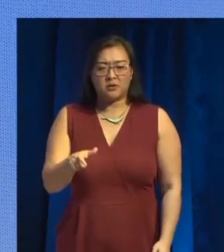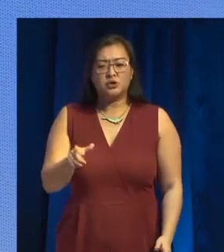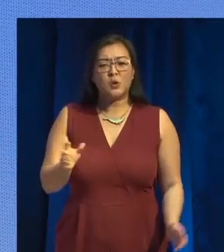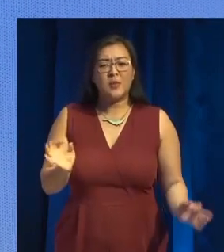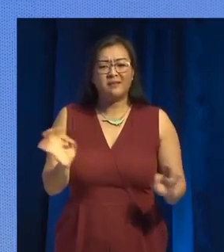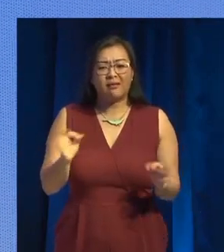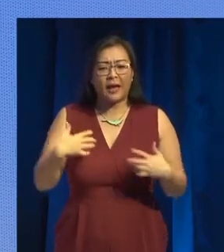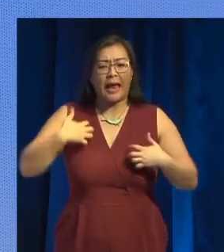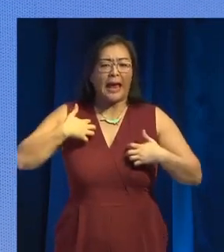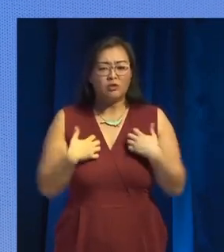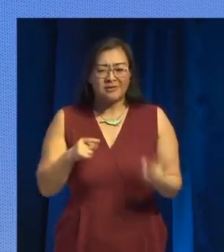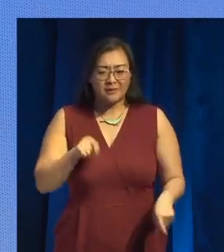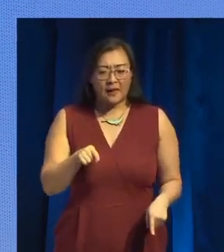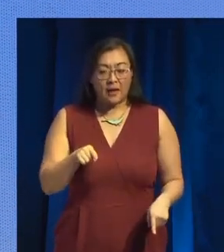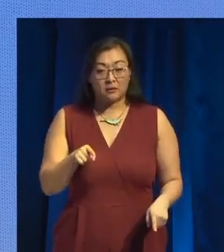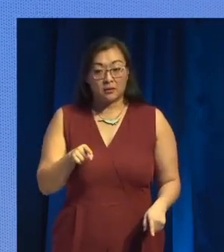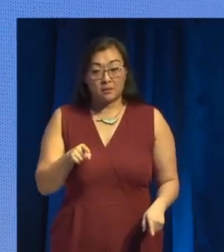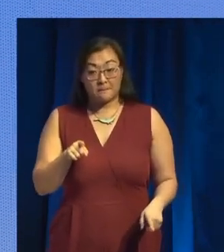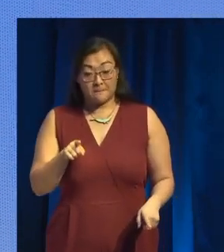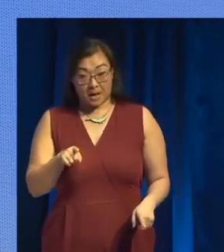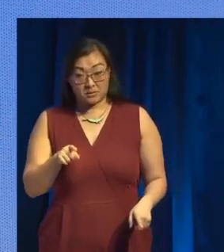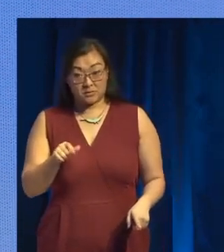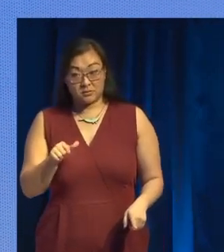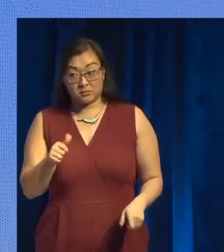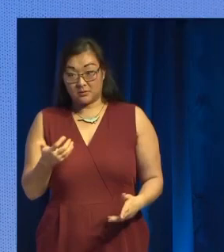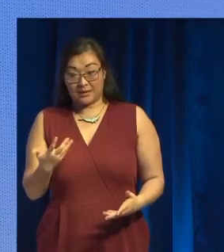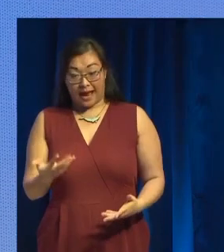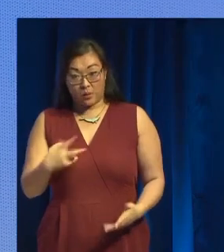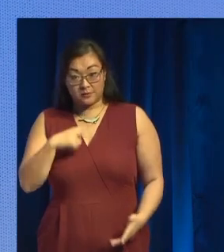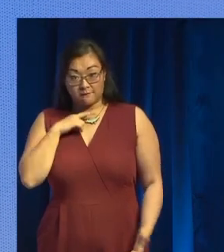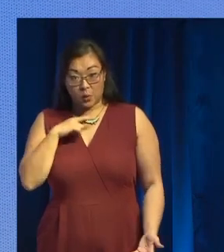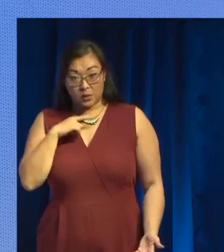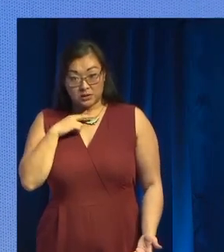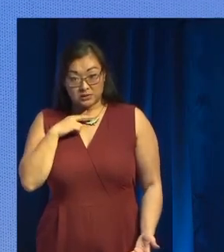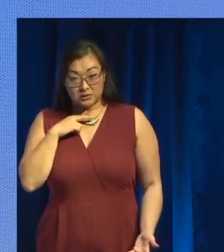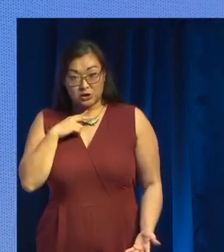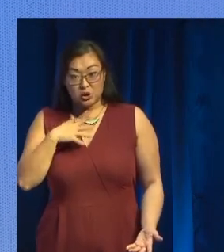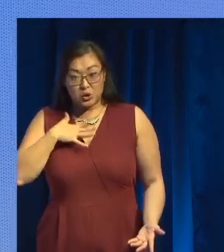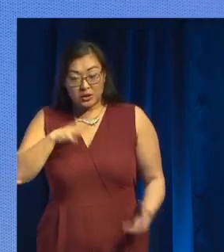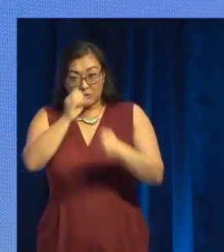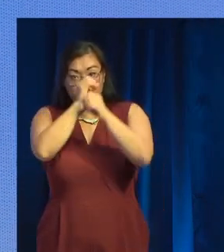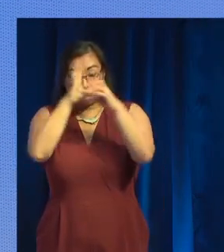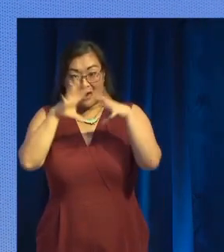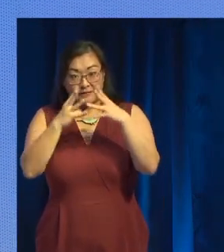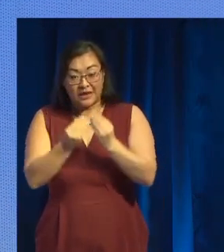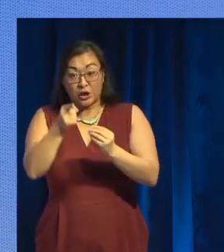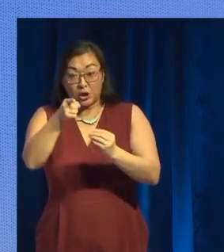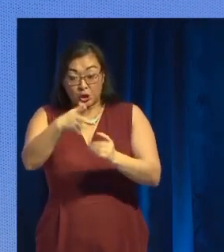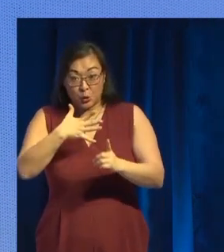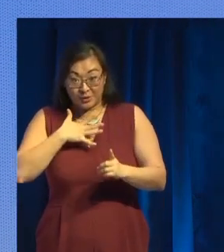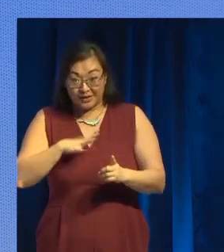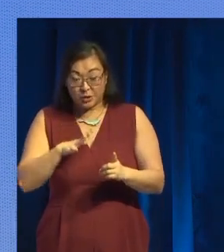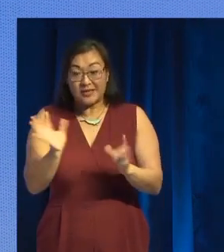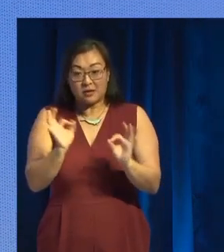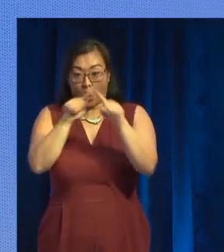You have to think of everything in your head. So, what the game actually is about is you creating this world in your head and visualizing how the